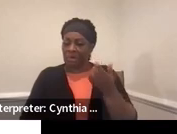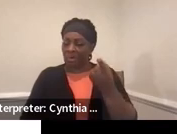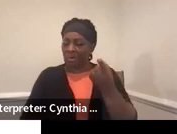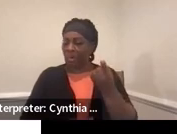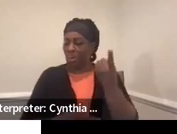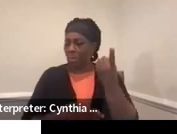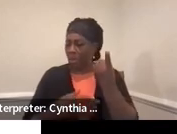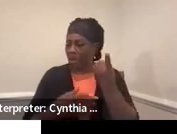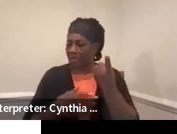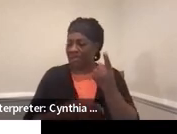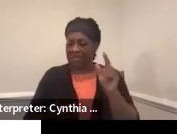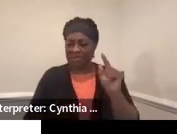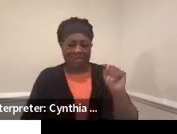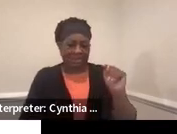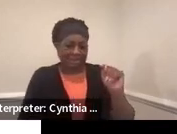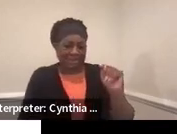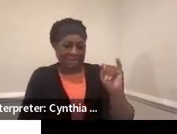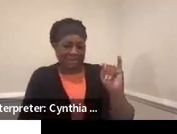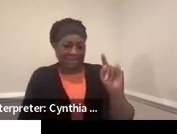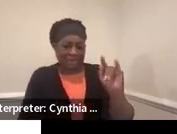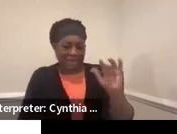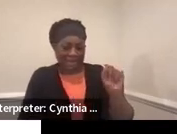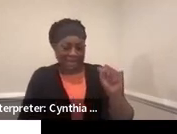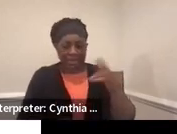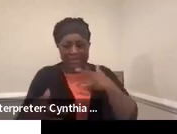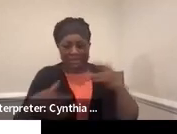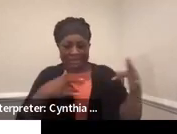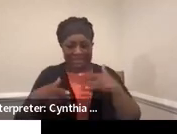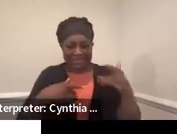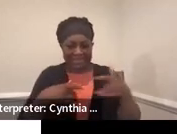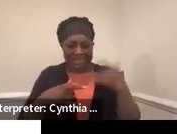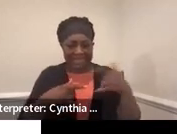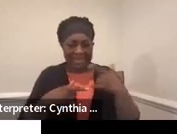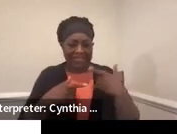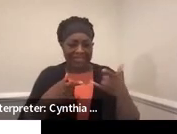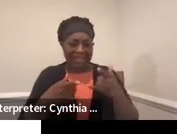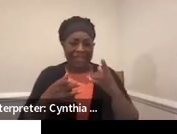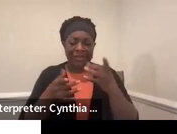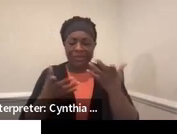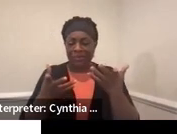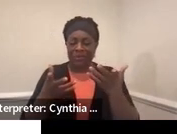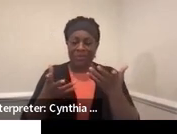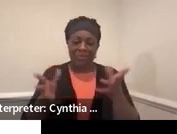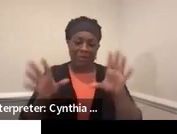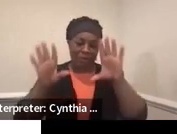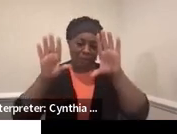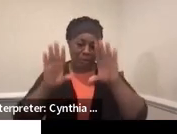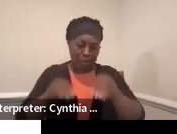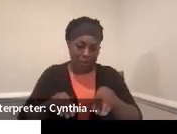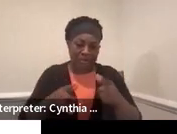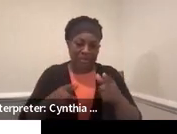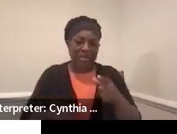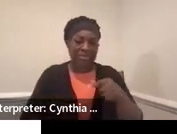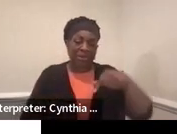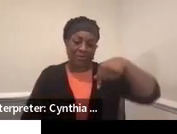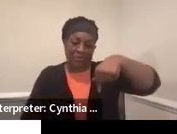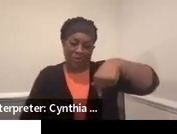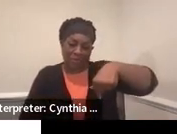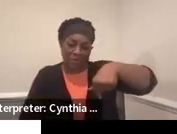that I would like Titus to talk about because I was so excited, and then we will let you go after Carly talks about the QR code,